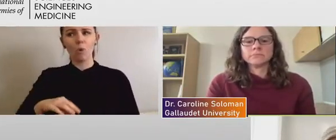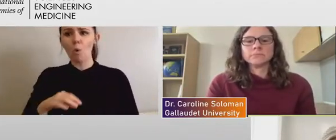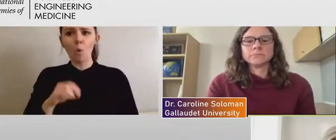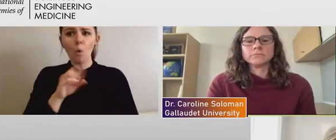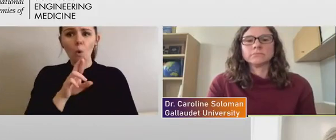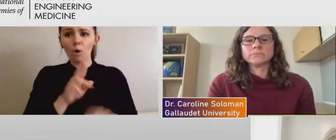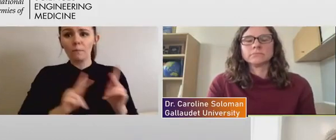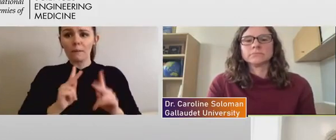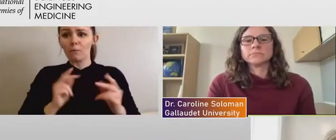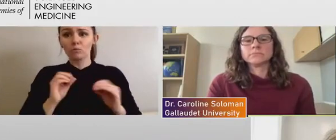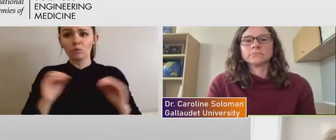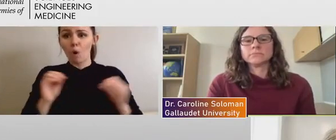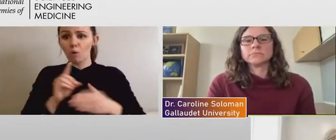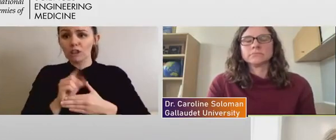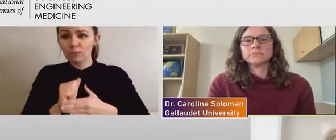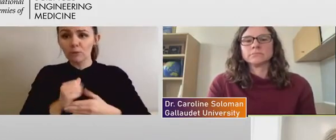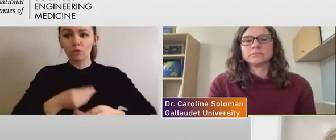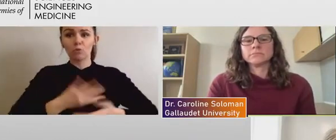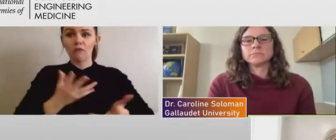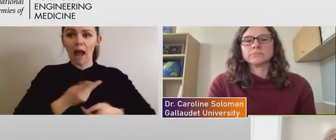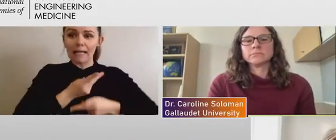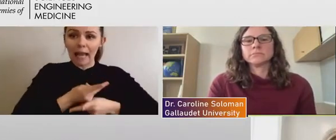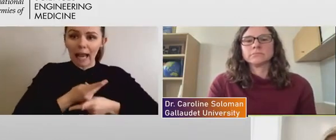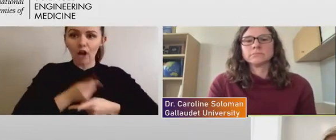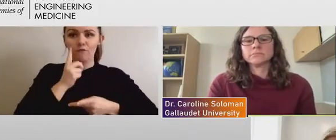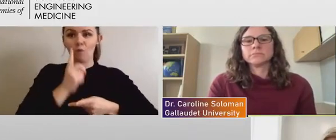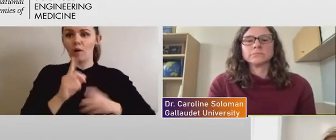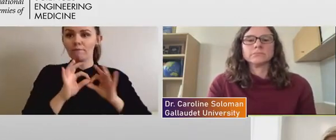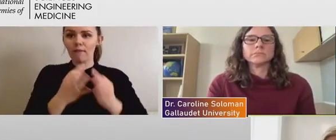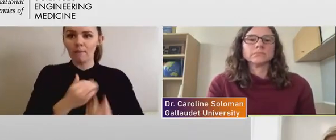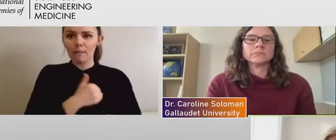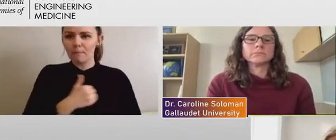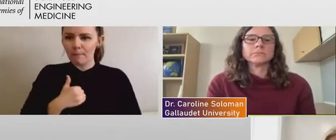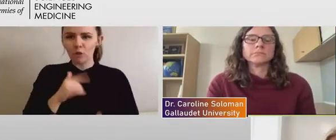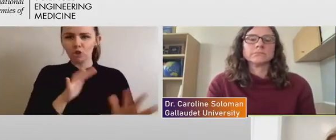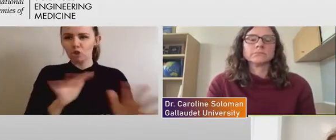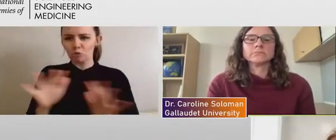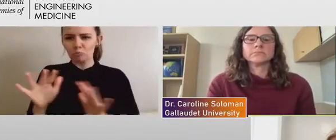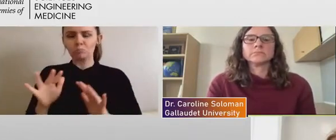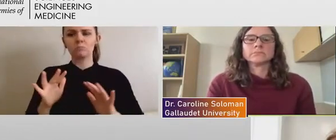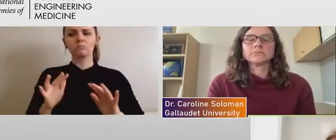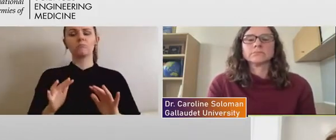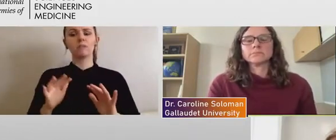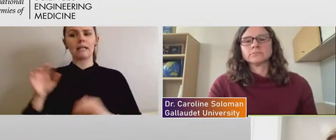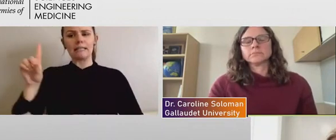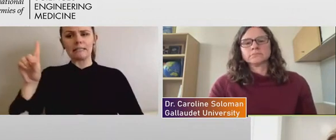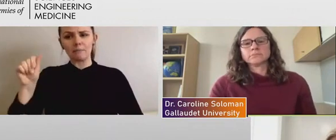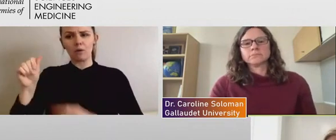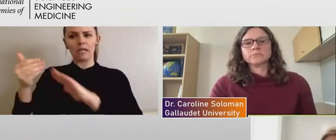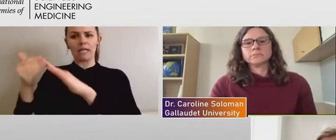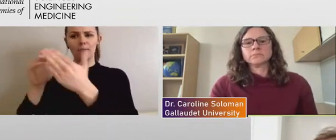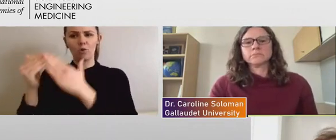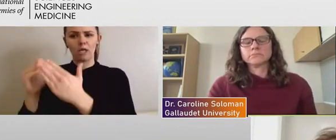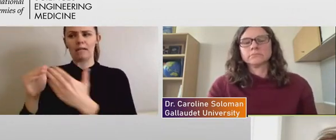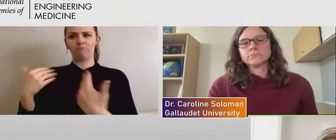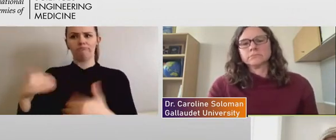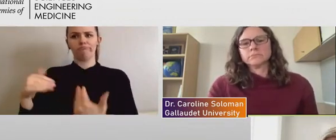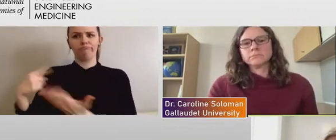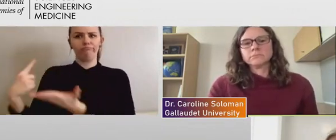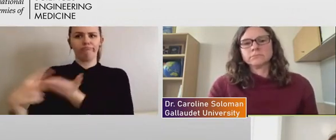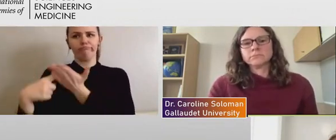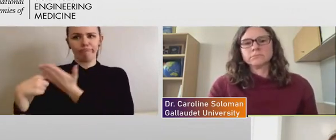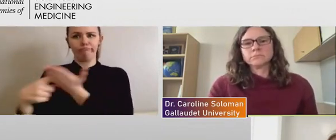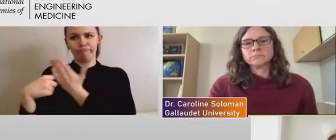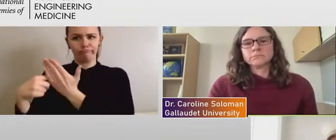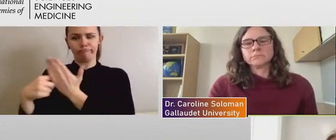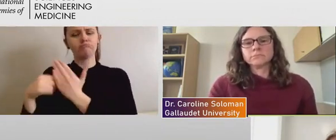family members. Um, and I think there's been a lot of discussion in the disability community in higher education,